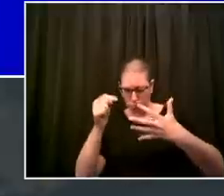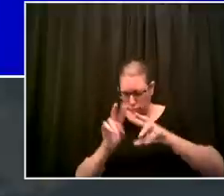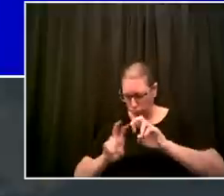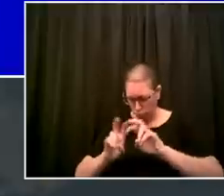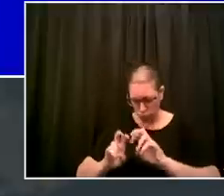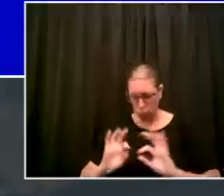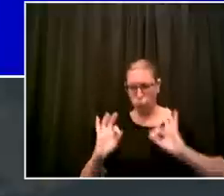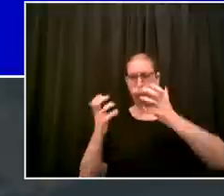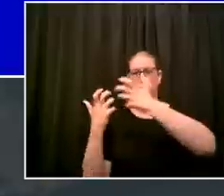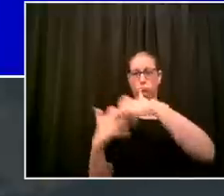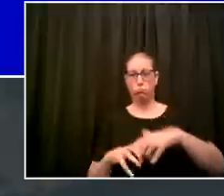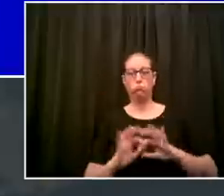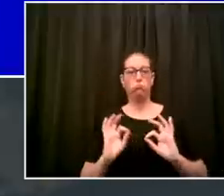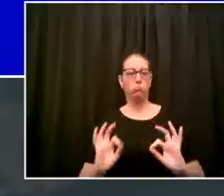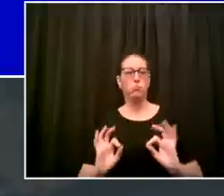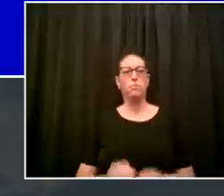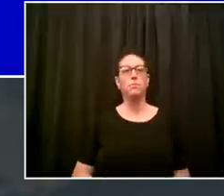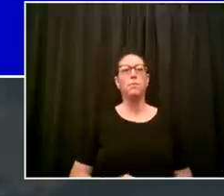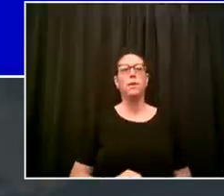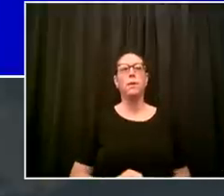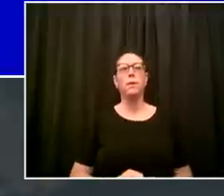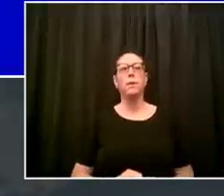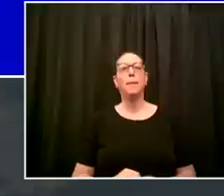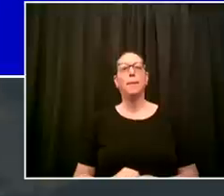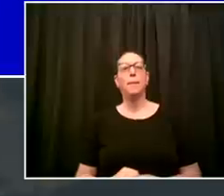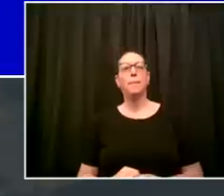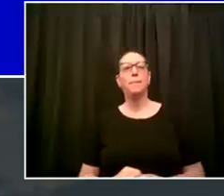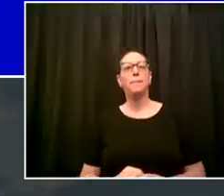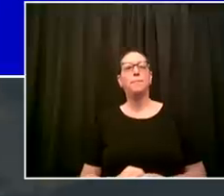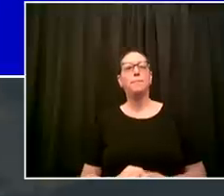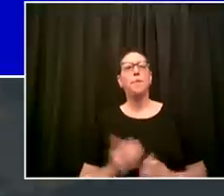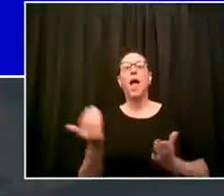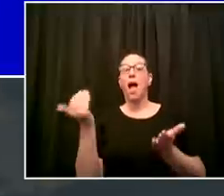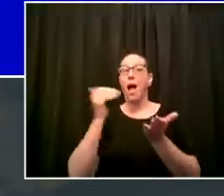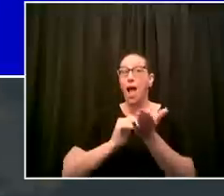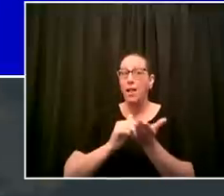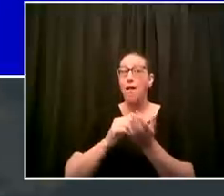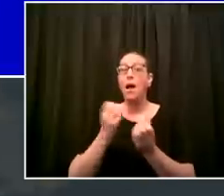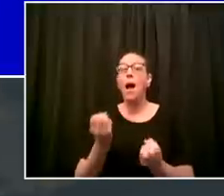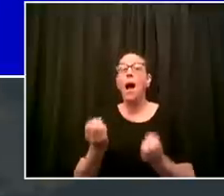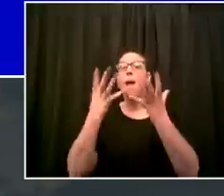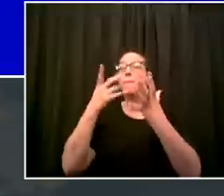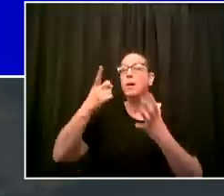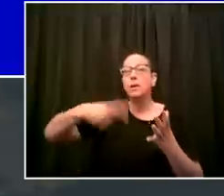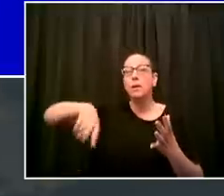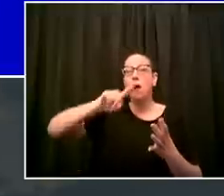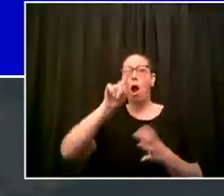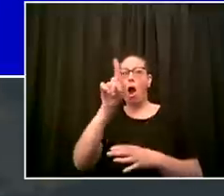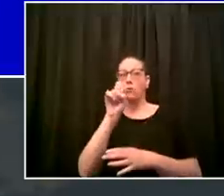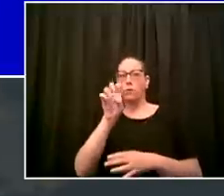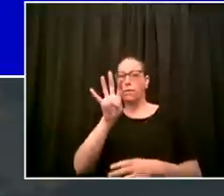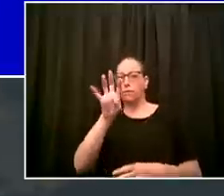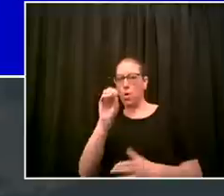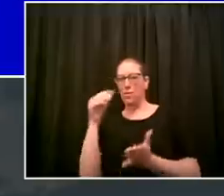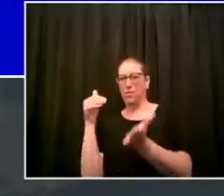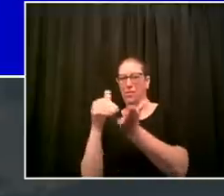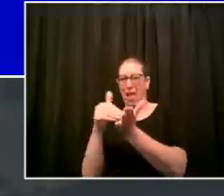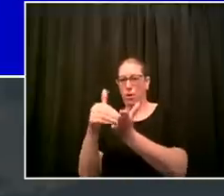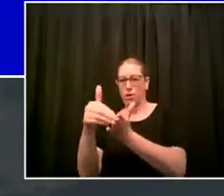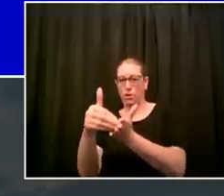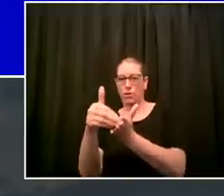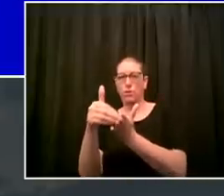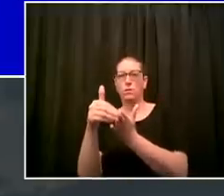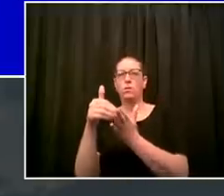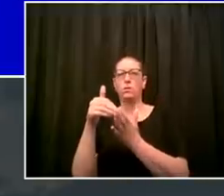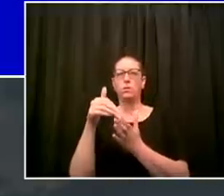so 140 000 of our heroes will get tested it's voluntary it's up to each of you first responders health care workers